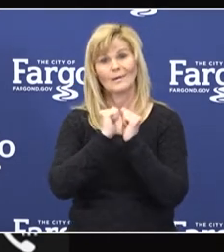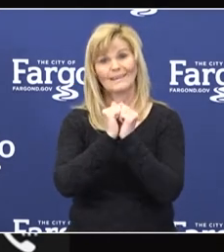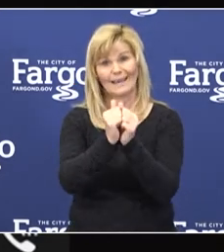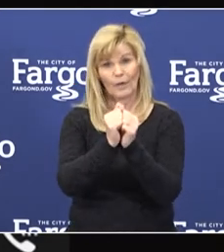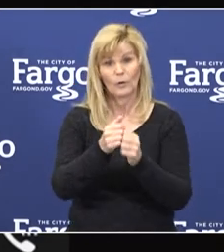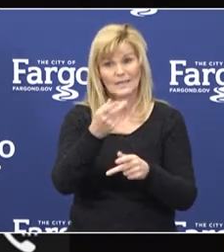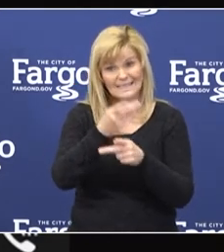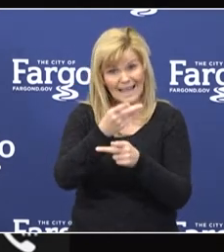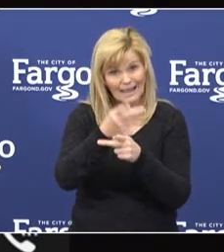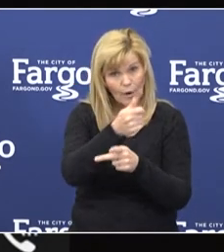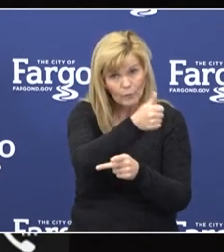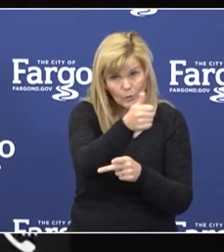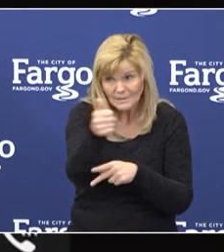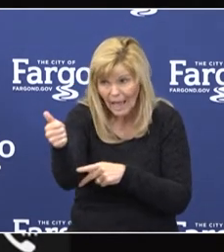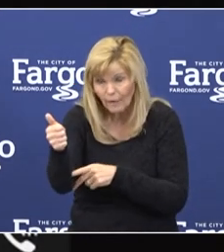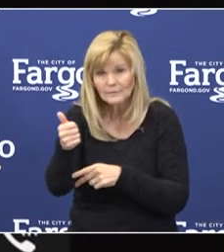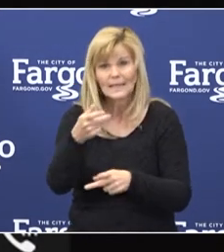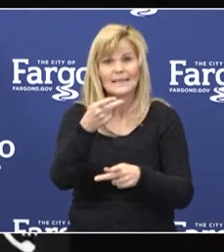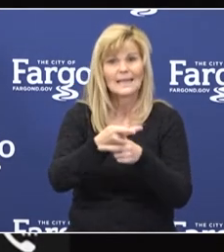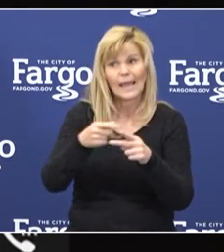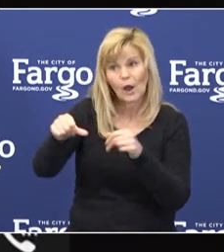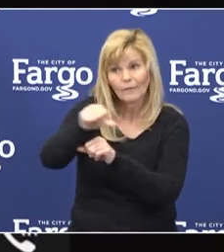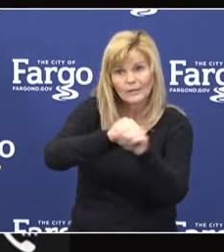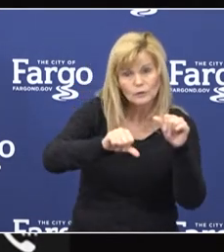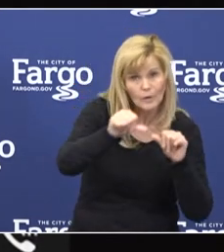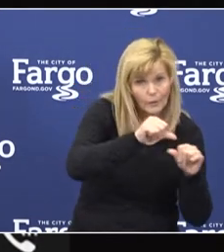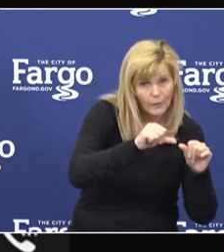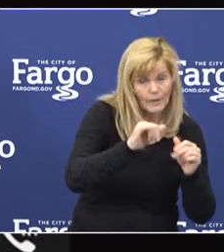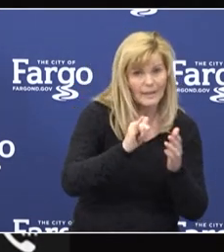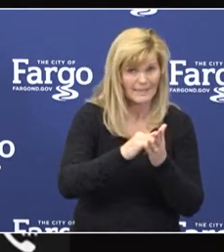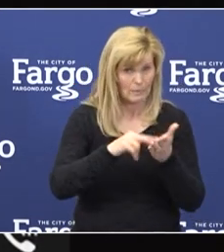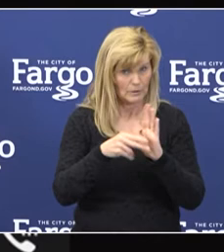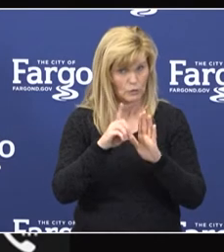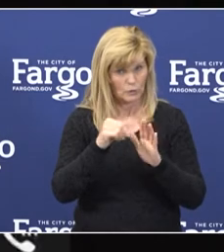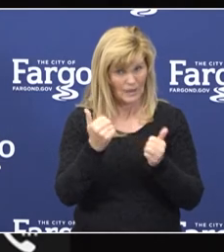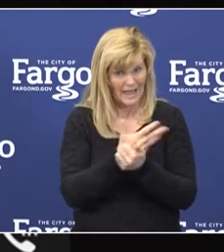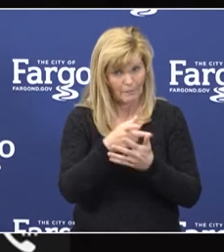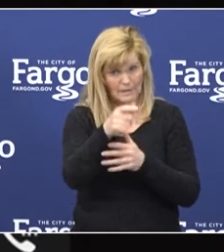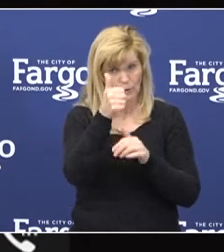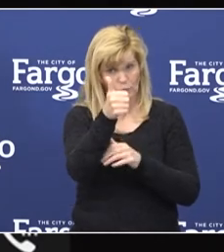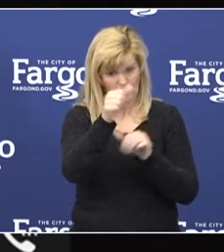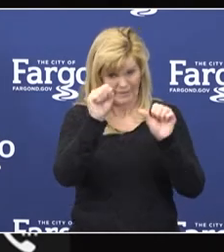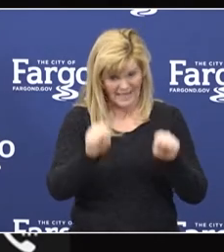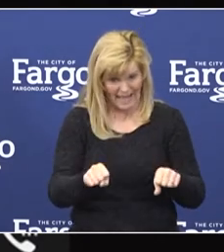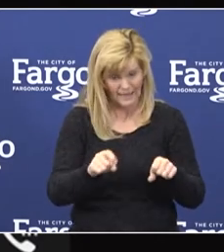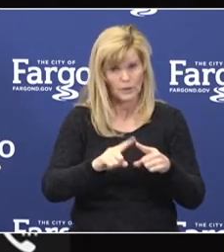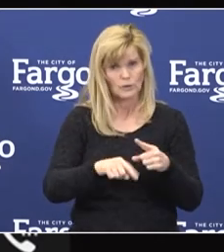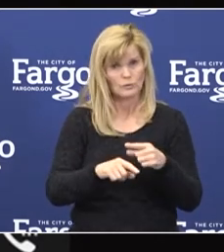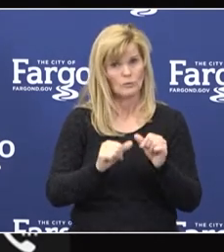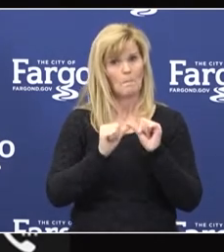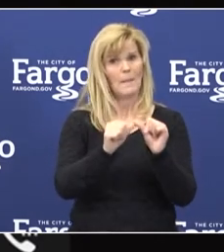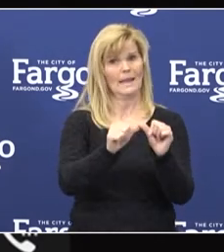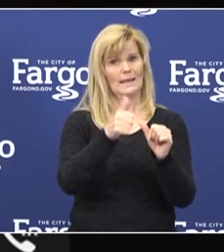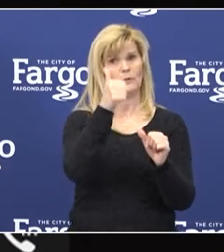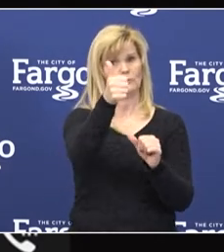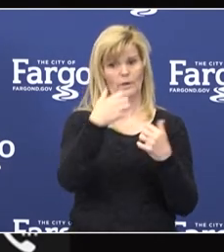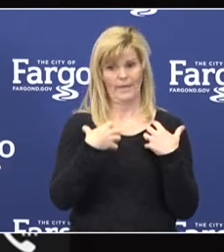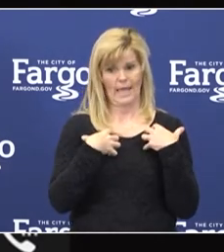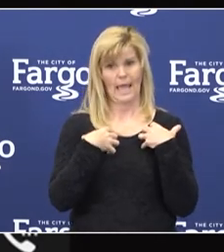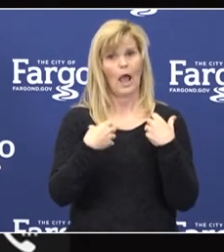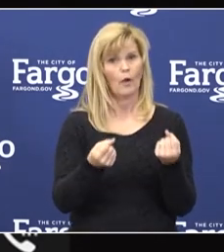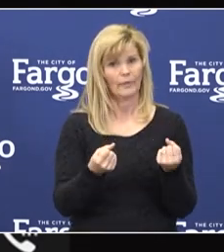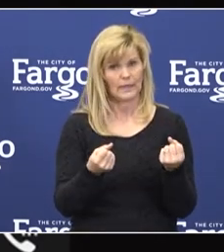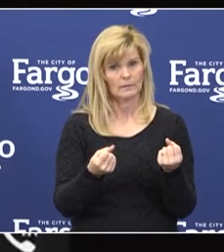themselves and each other. That means ensuring you're doing all that you can to keep you and your loved ones healthy in the ways